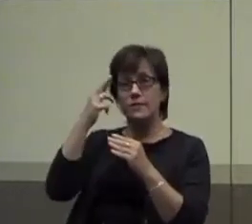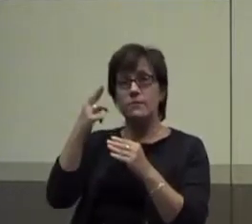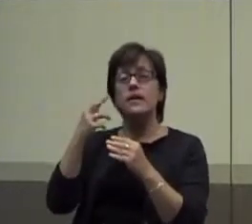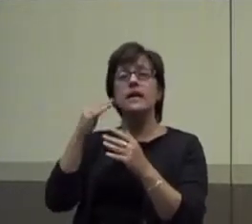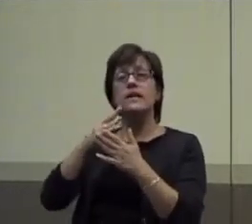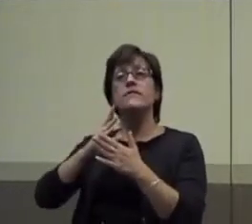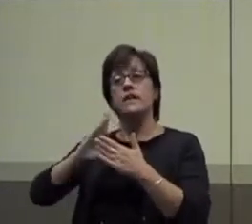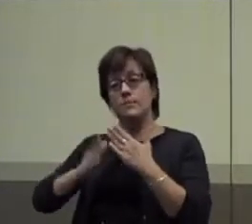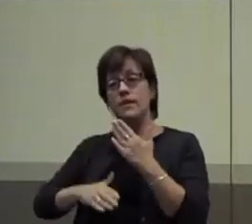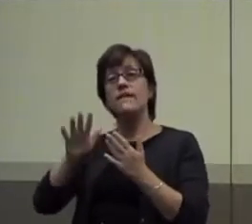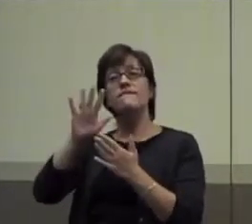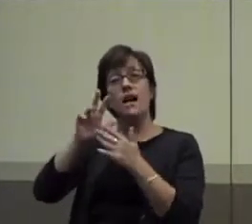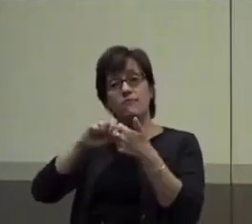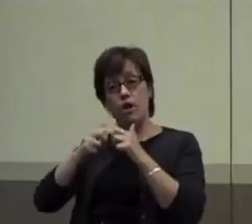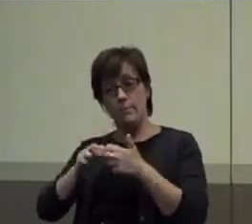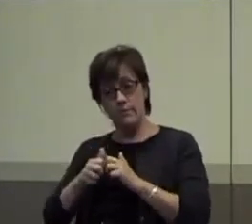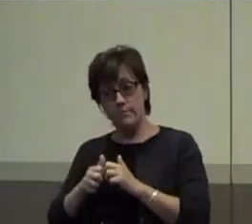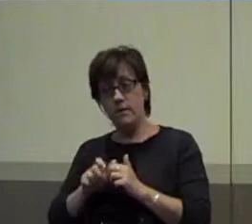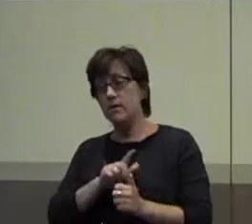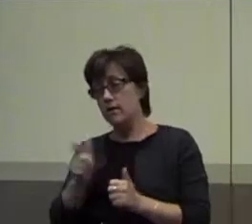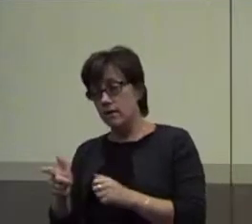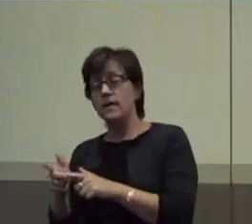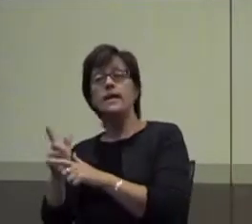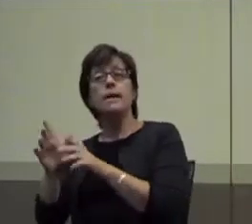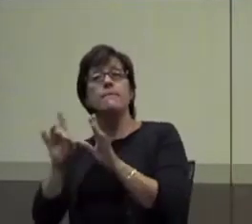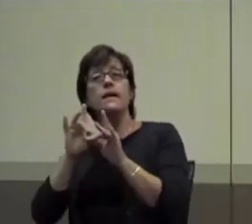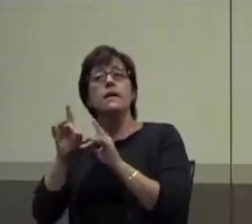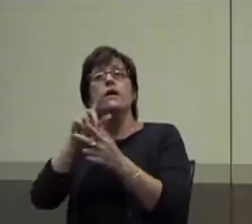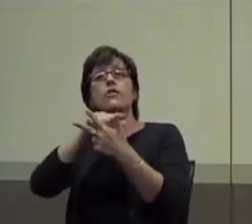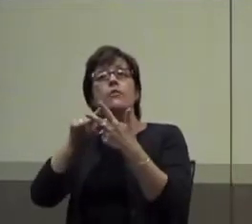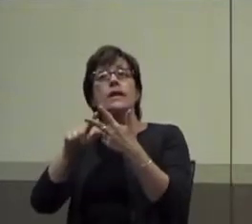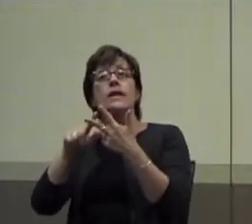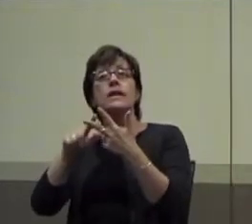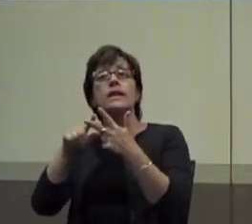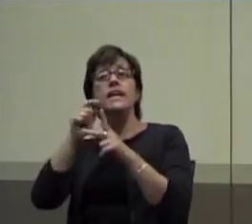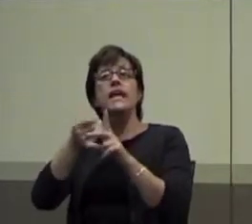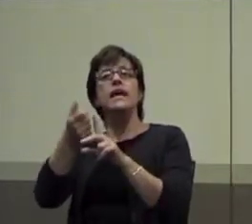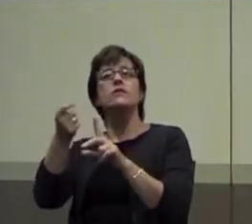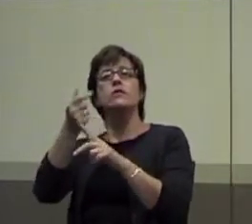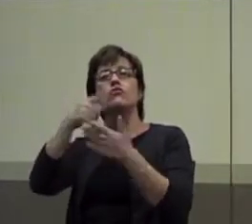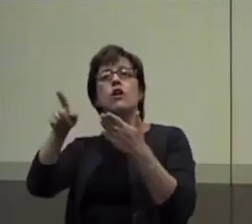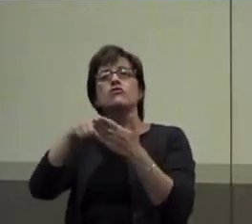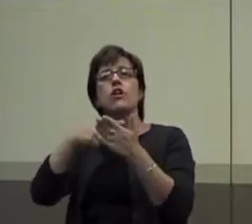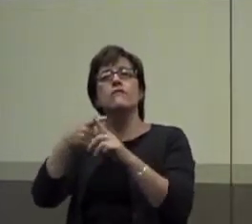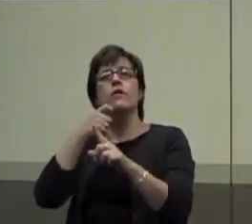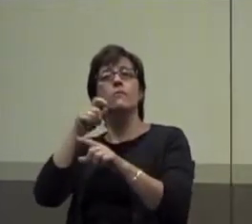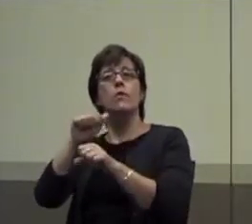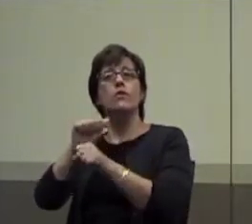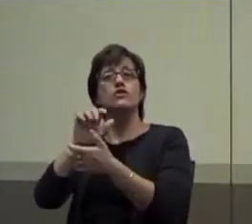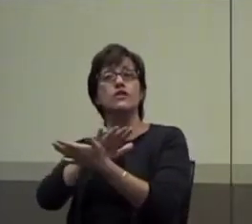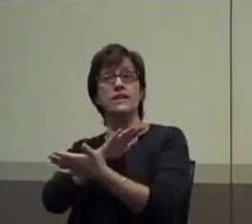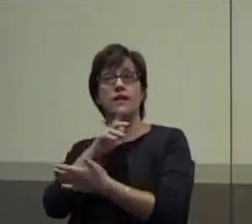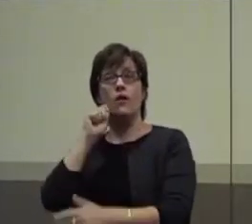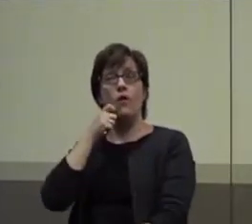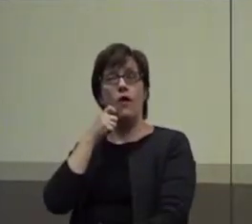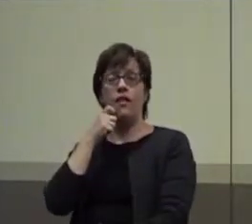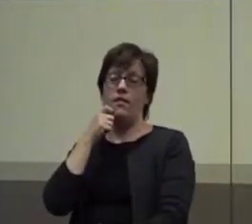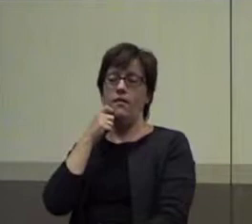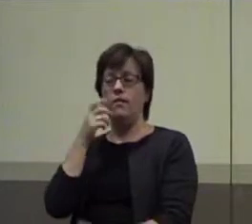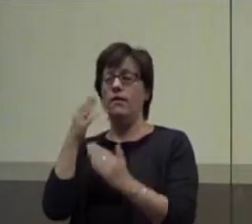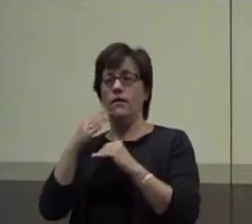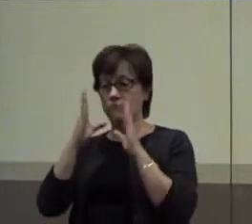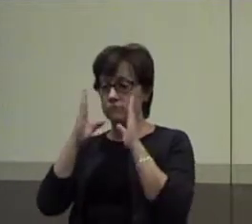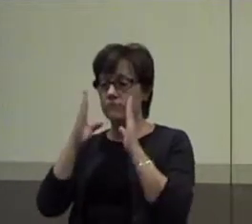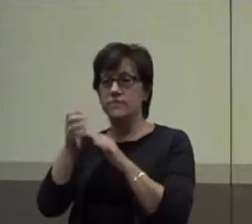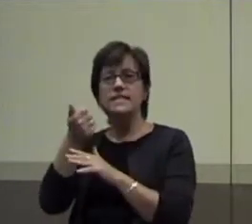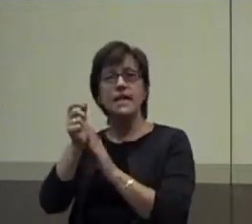problems, he can choose three problems to cross off from the worksheet, okay. Doesn't that sound cool? If the student is on task for 10 minutes,